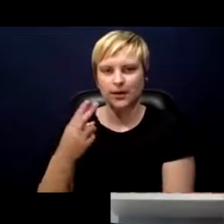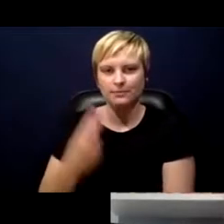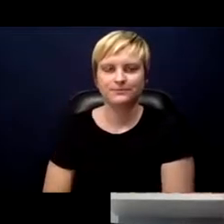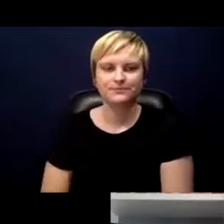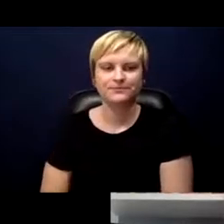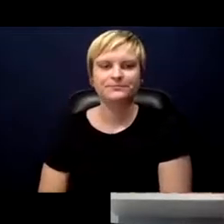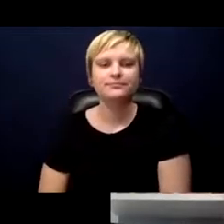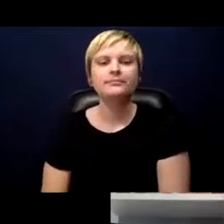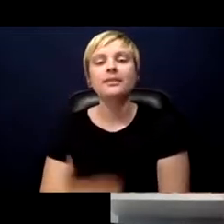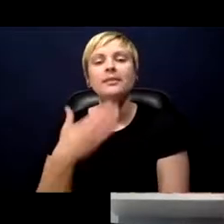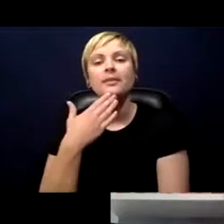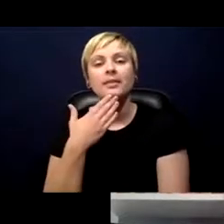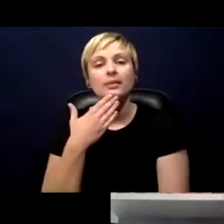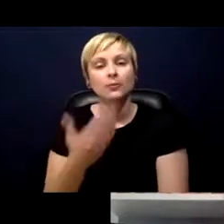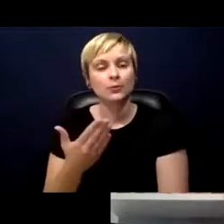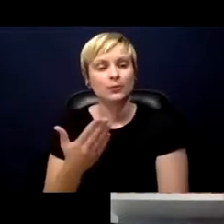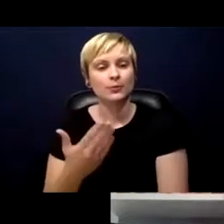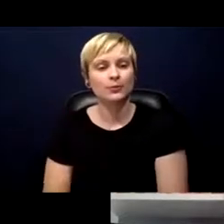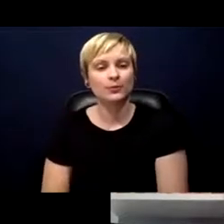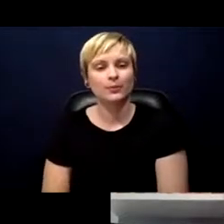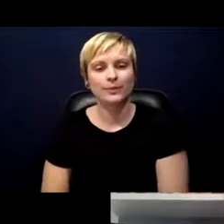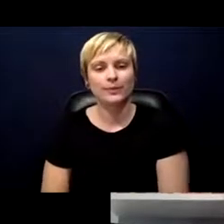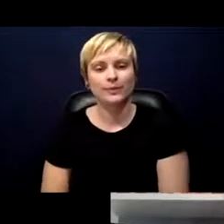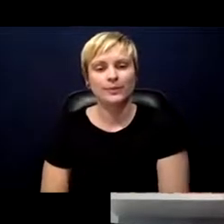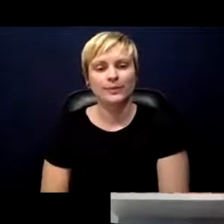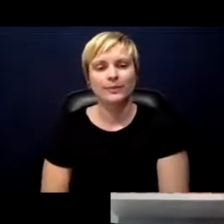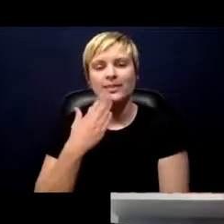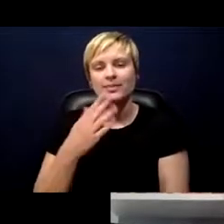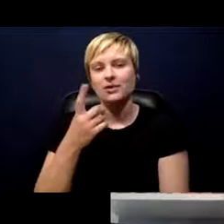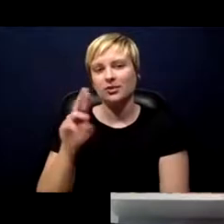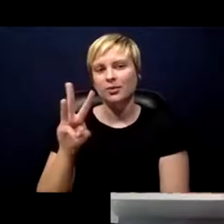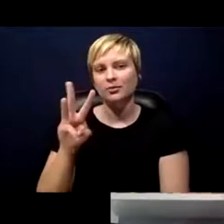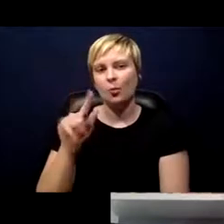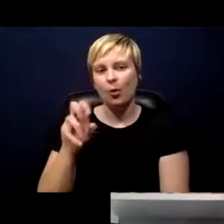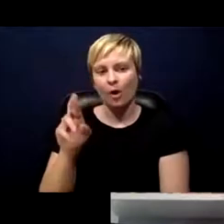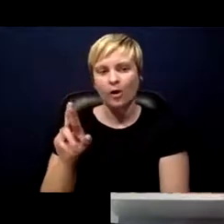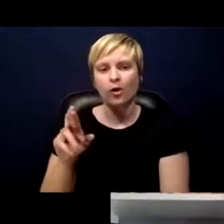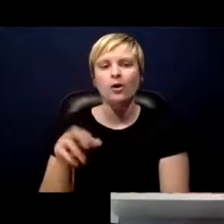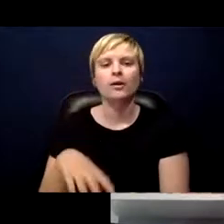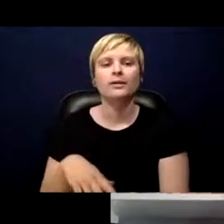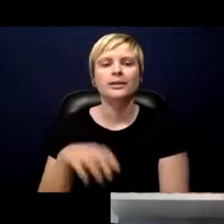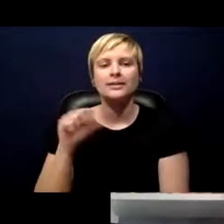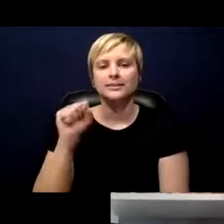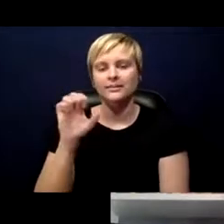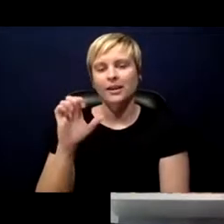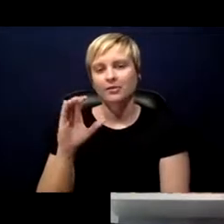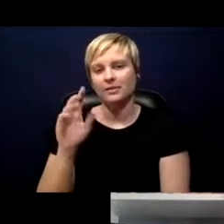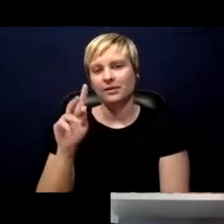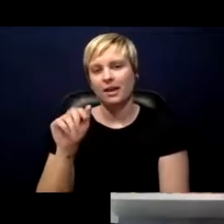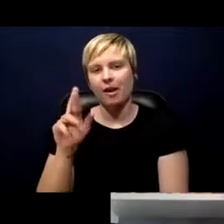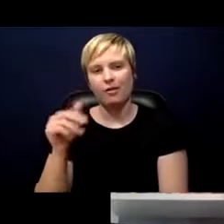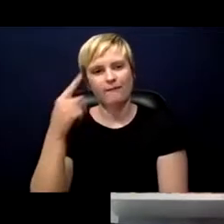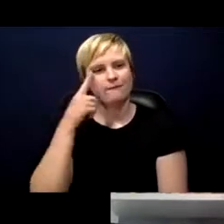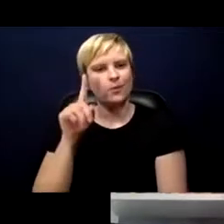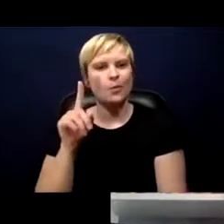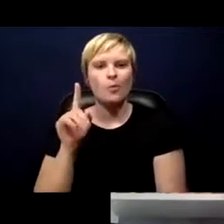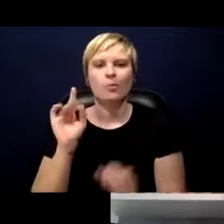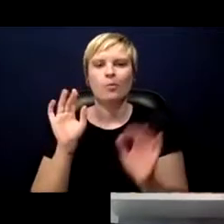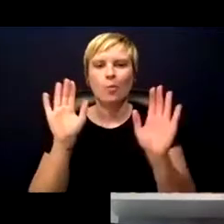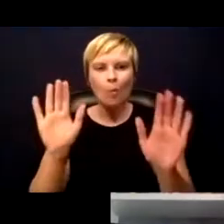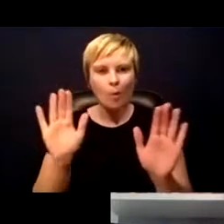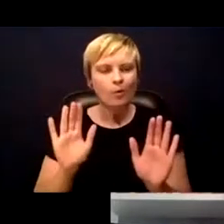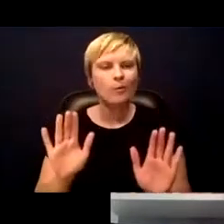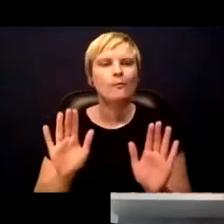Thank you, Dr. Walker, Secretary Cara for the great presentation.